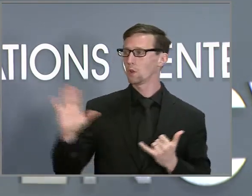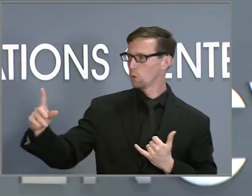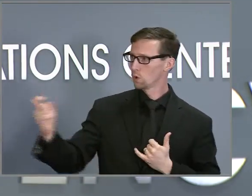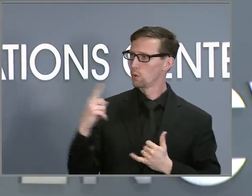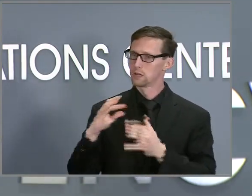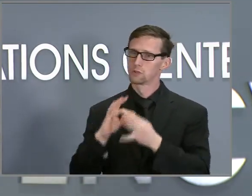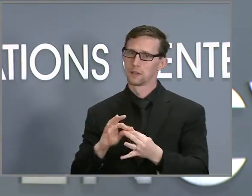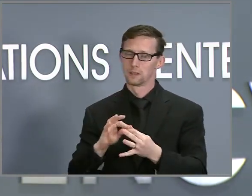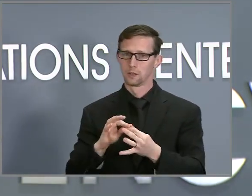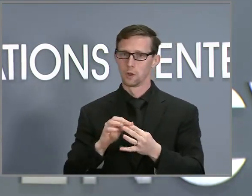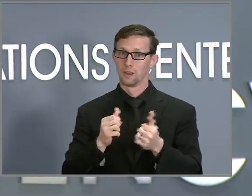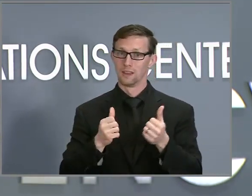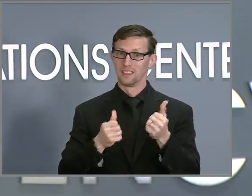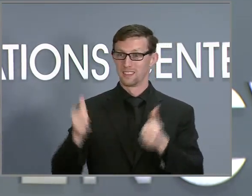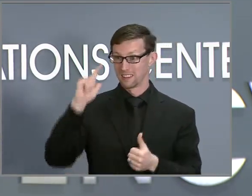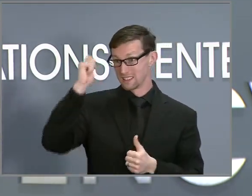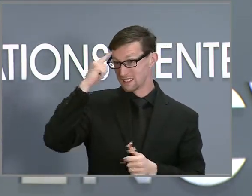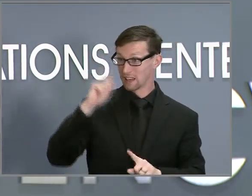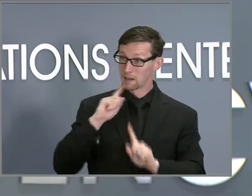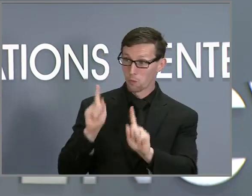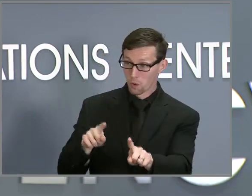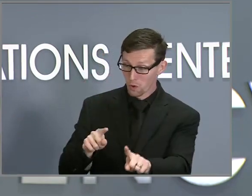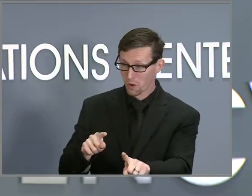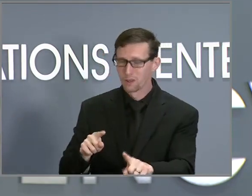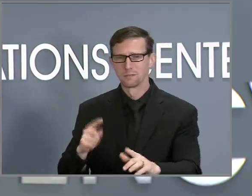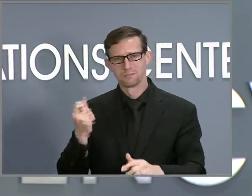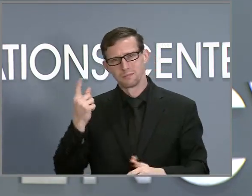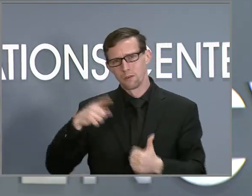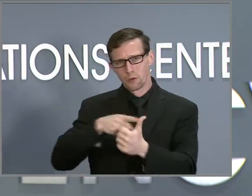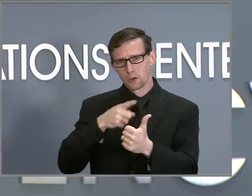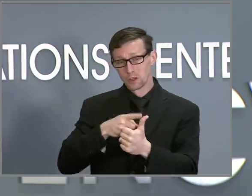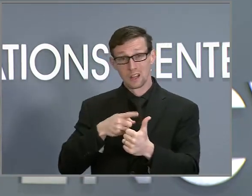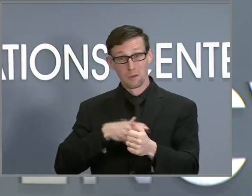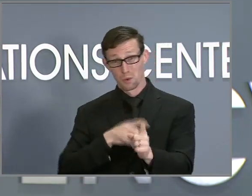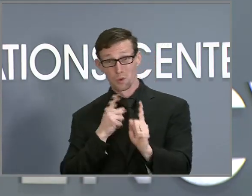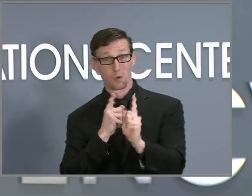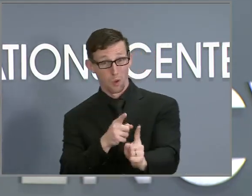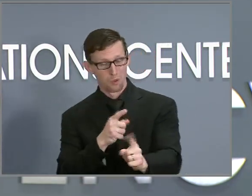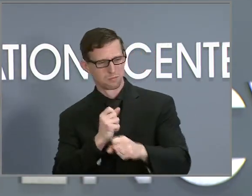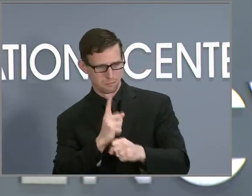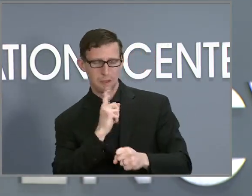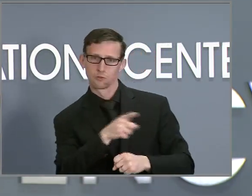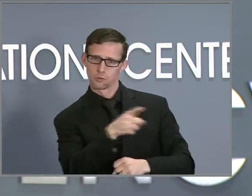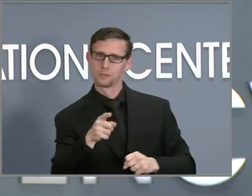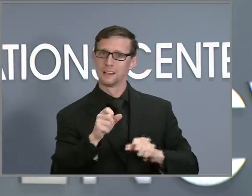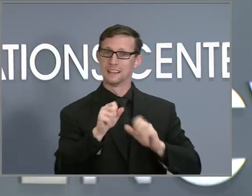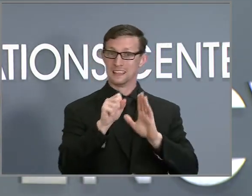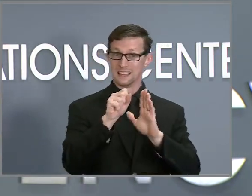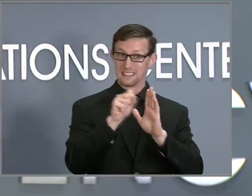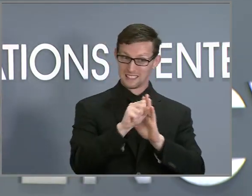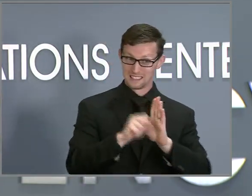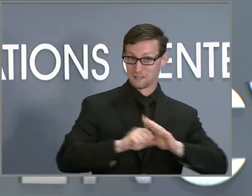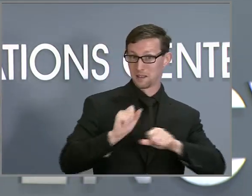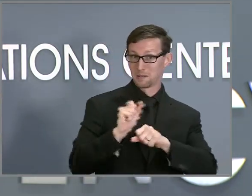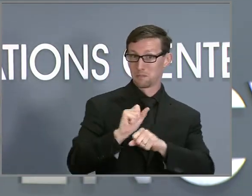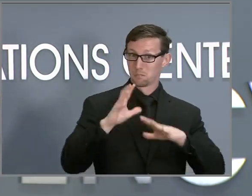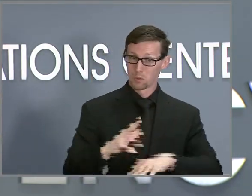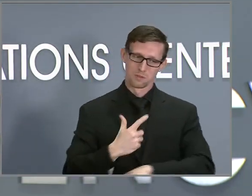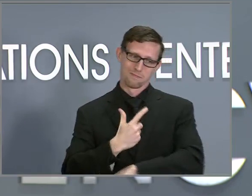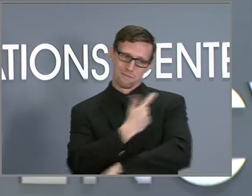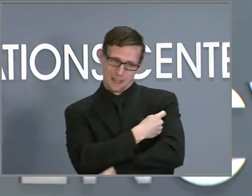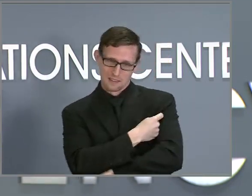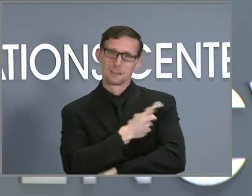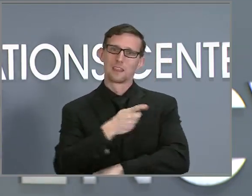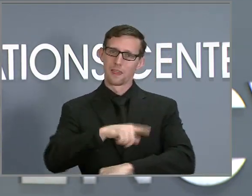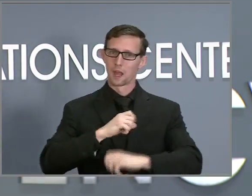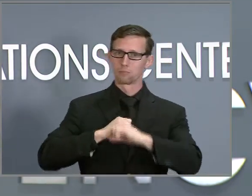order. First, we want to make sure that our state employees are vaccinated and that they are protected. And one